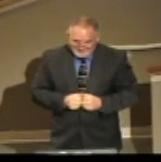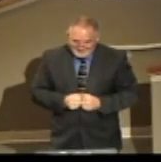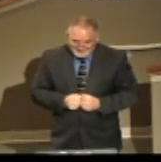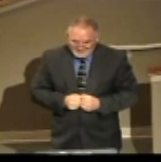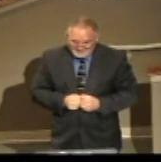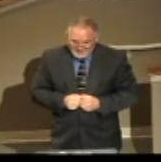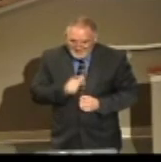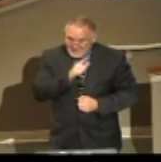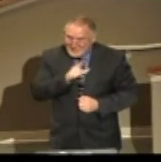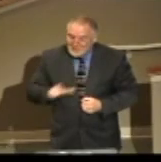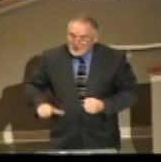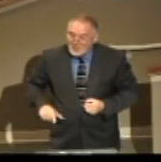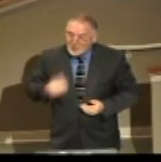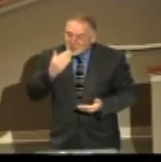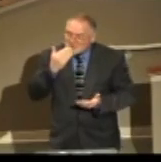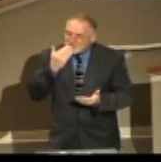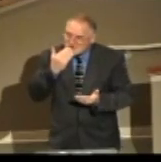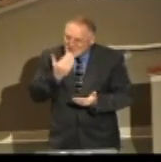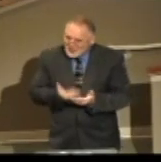of the Lord's good.